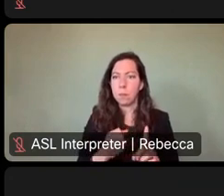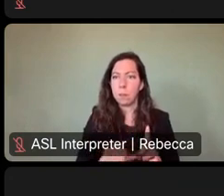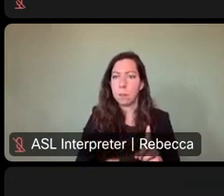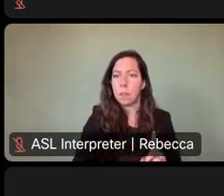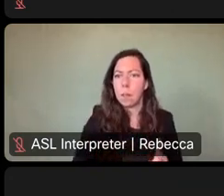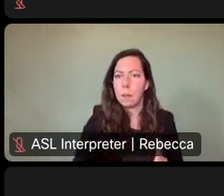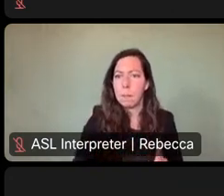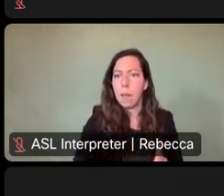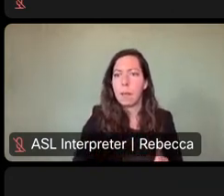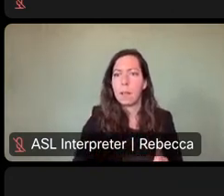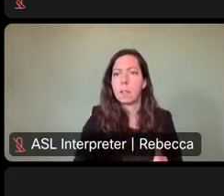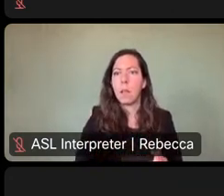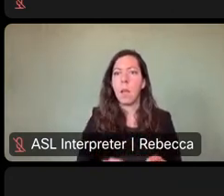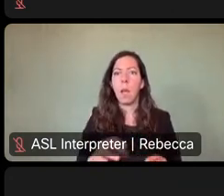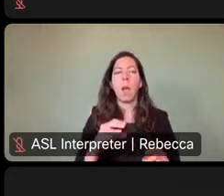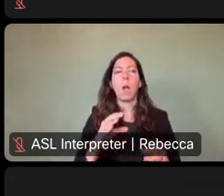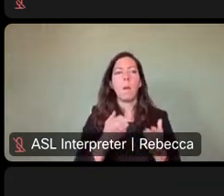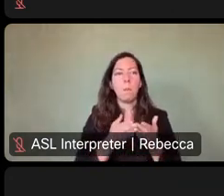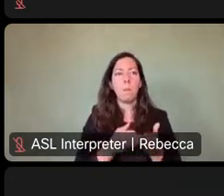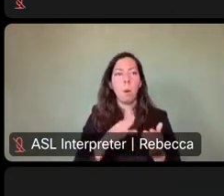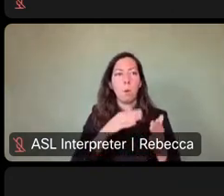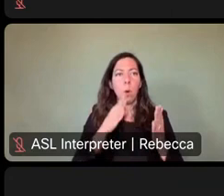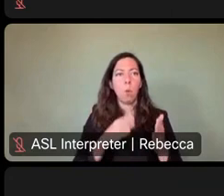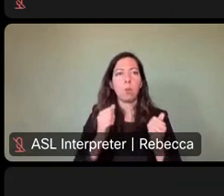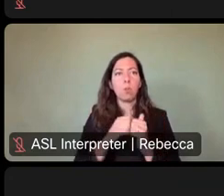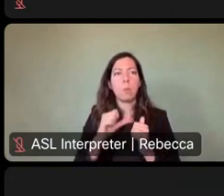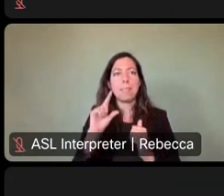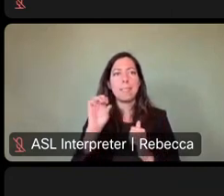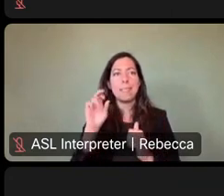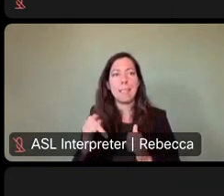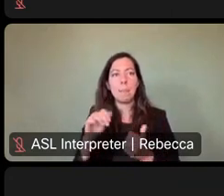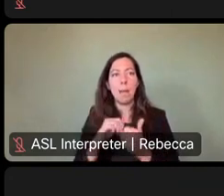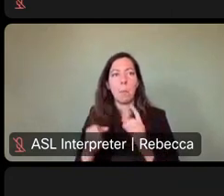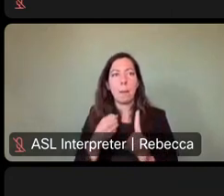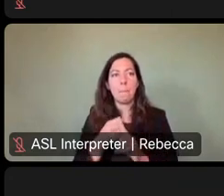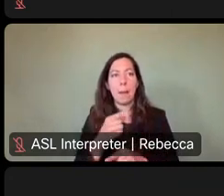Lake and Eliphant Butte Lake entrance fees, camping fees, et cetera? Thank you.